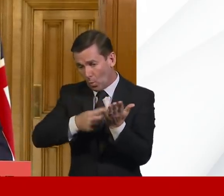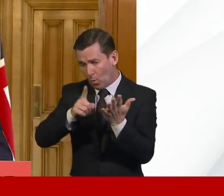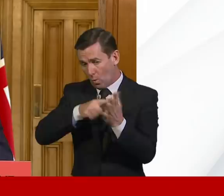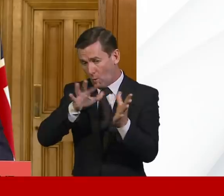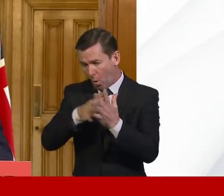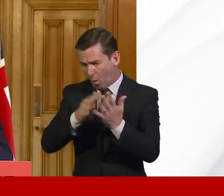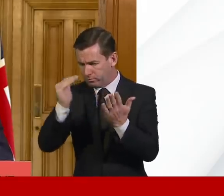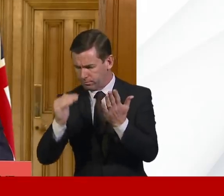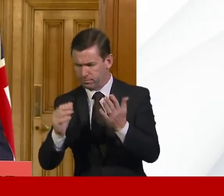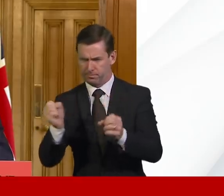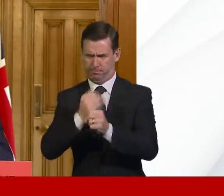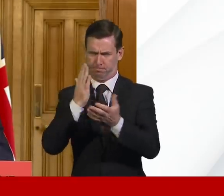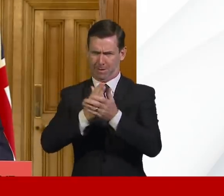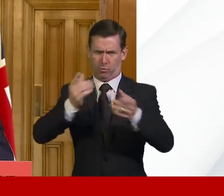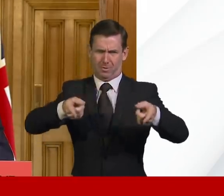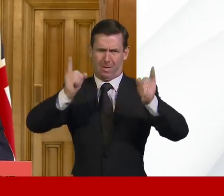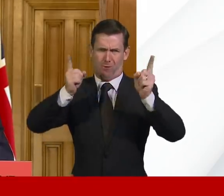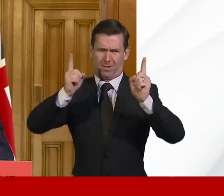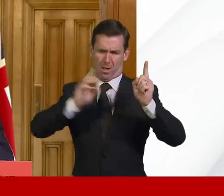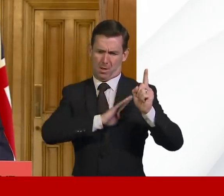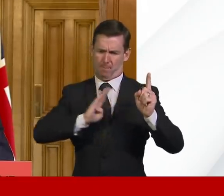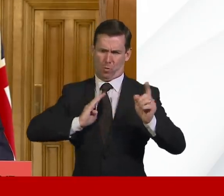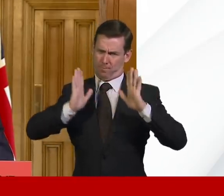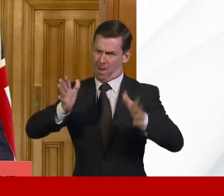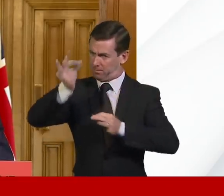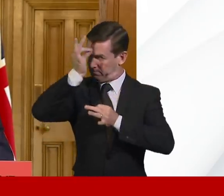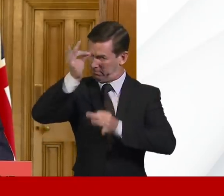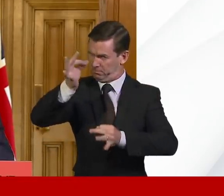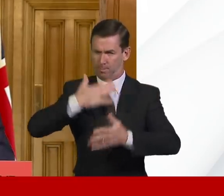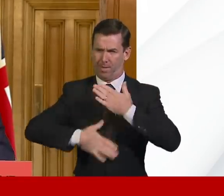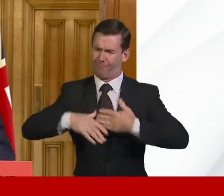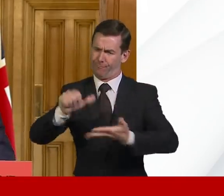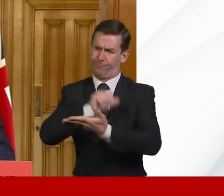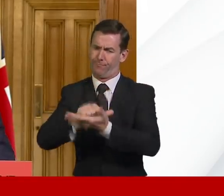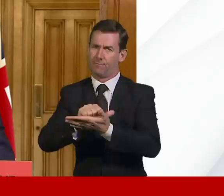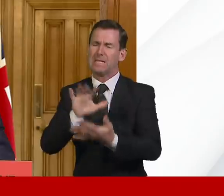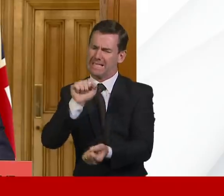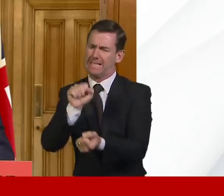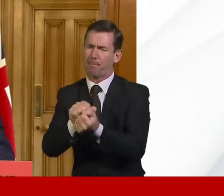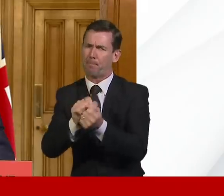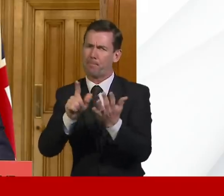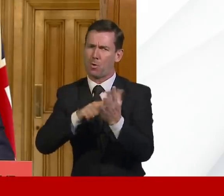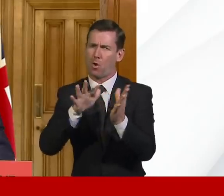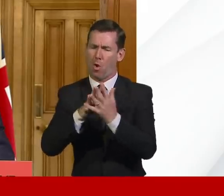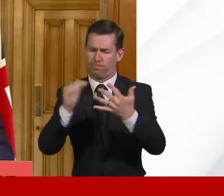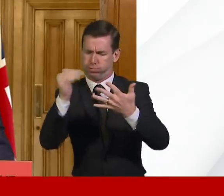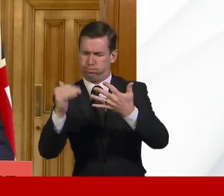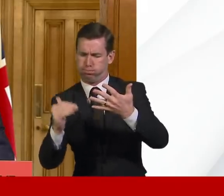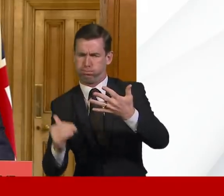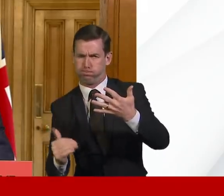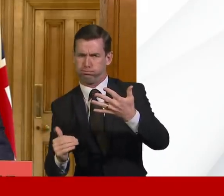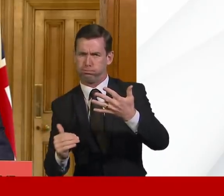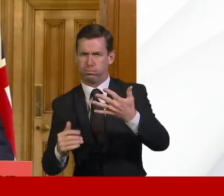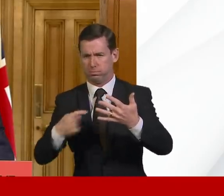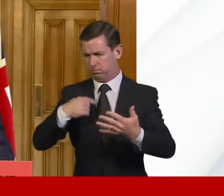directors fulfil their duties properly will remain in force. We will bring forward legislation in these areas at